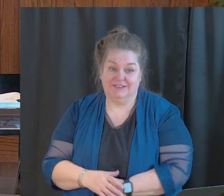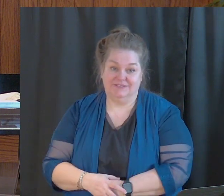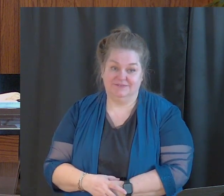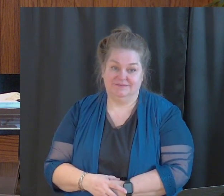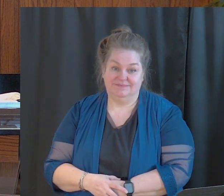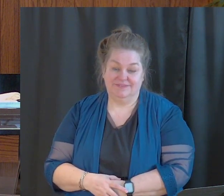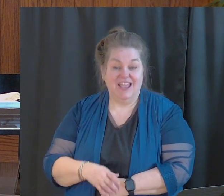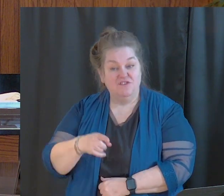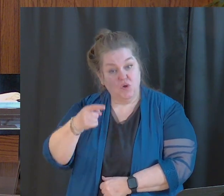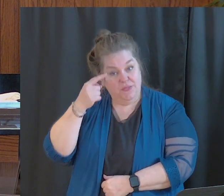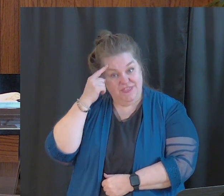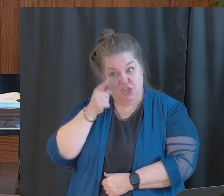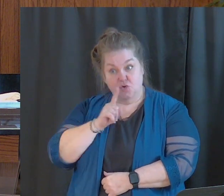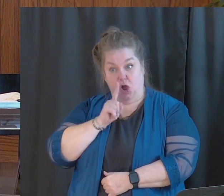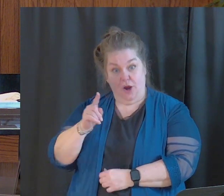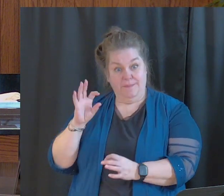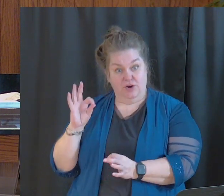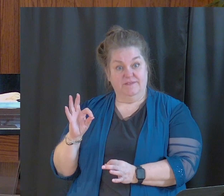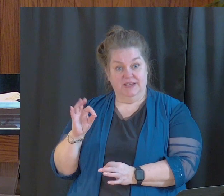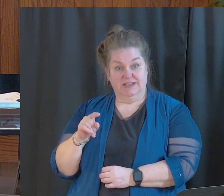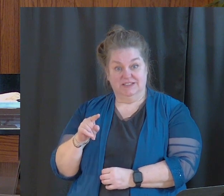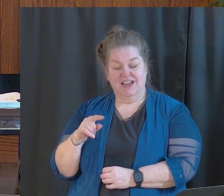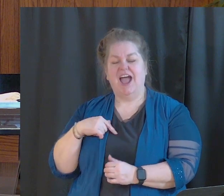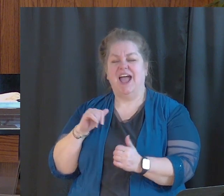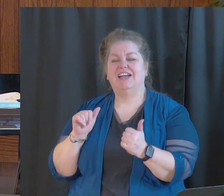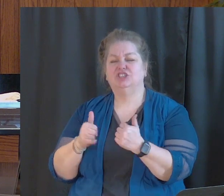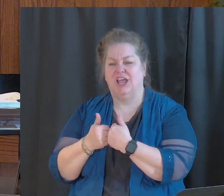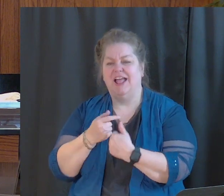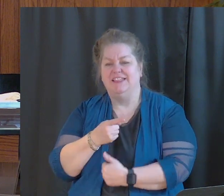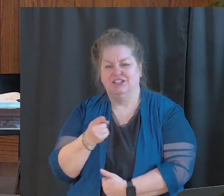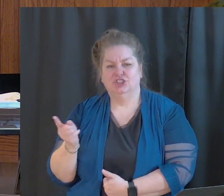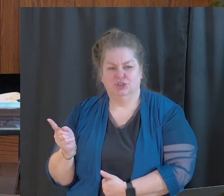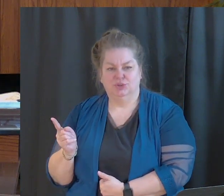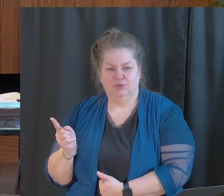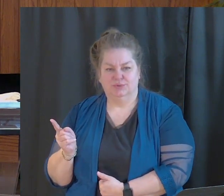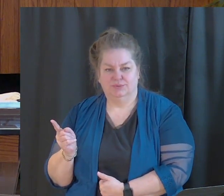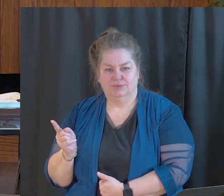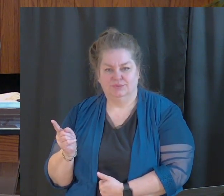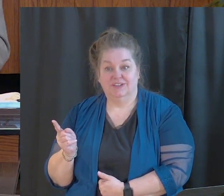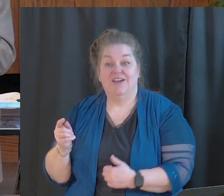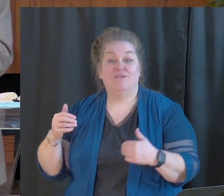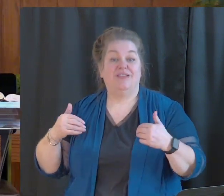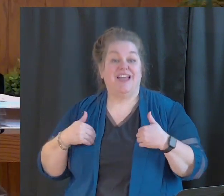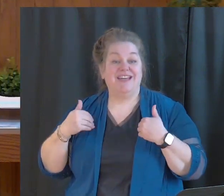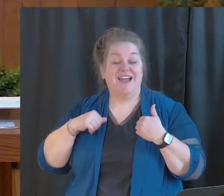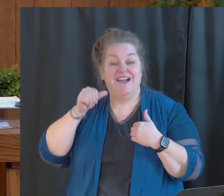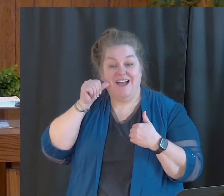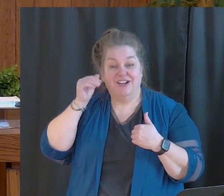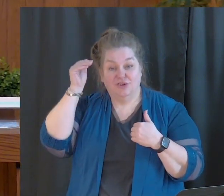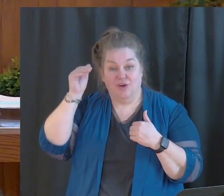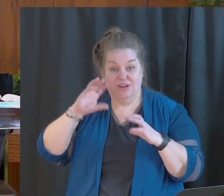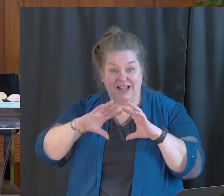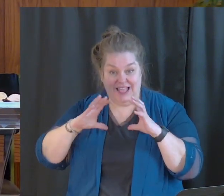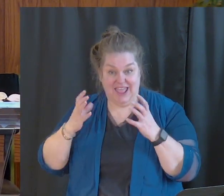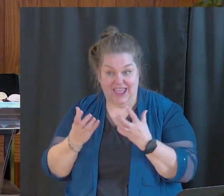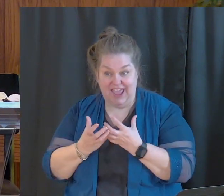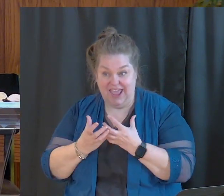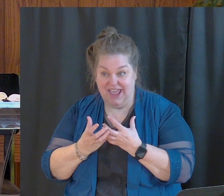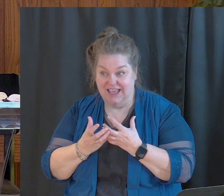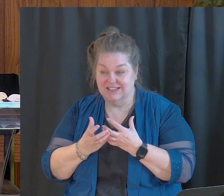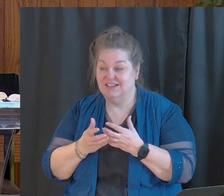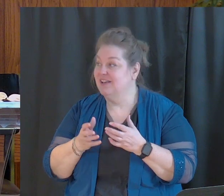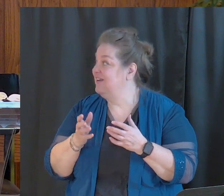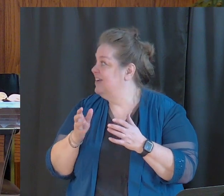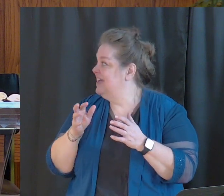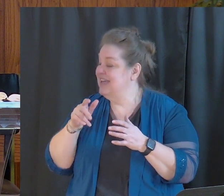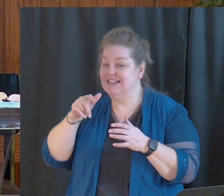If you think that you are perfect, I challenge you to do what we're doing in our young adult class, Sabbath school class. Take out your book,